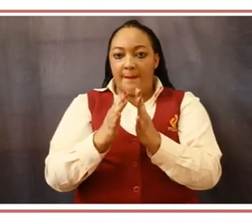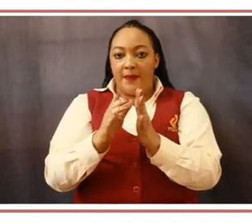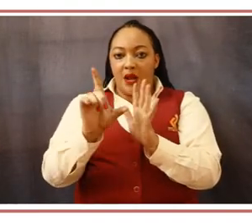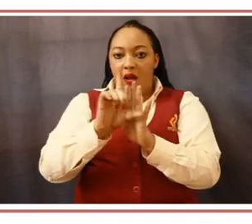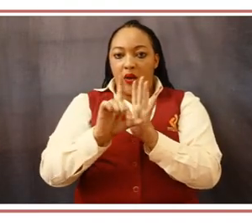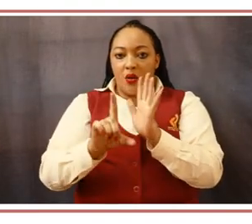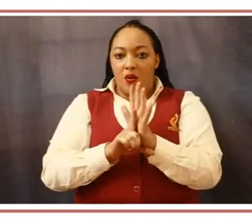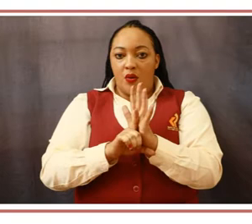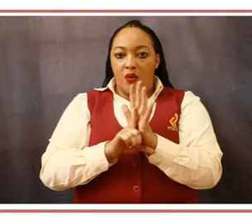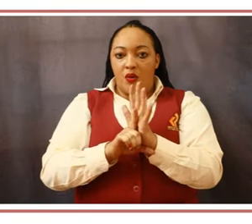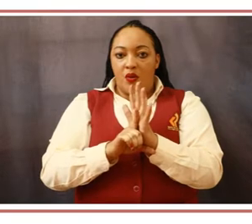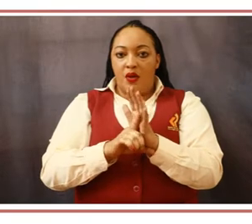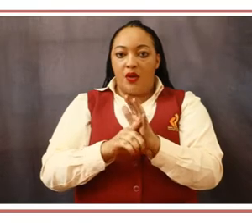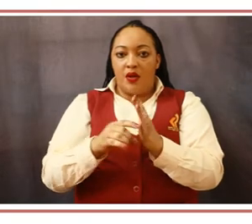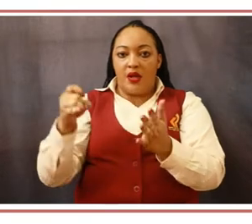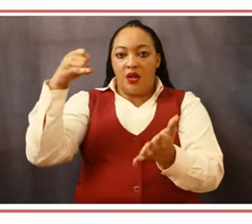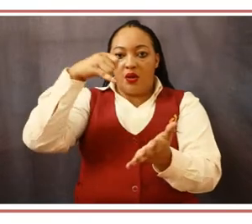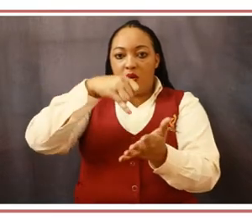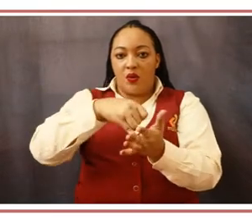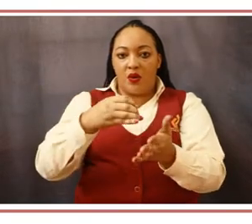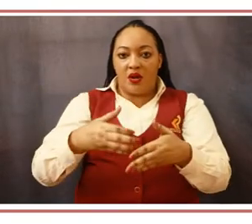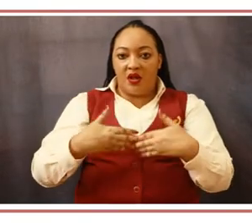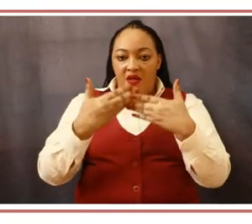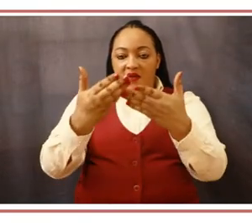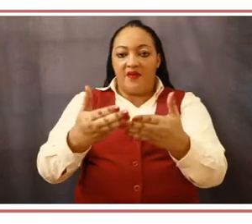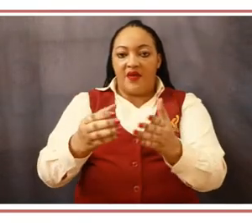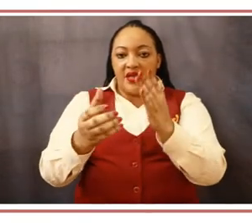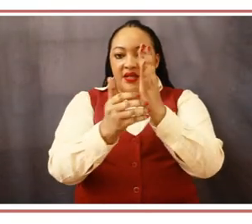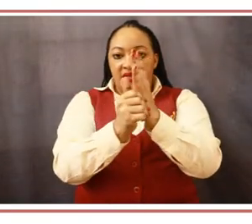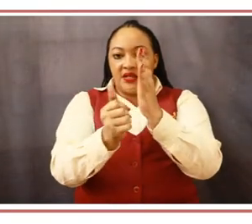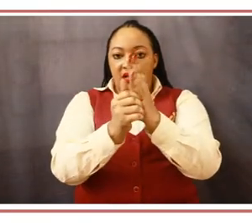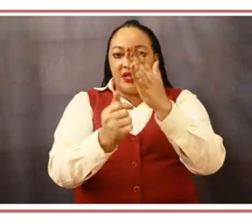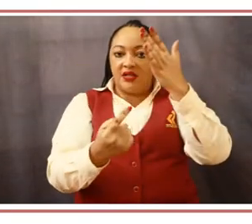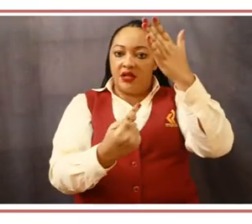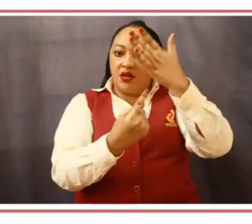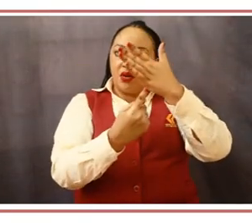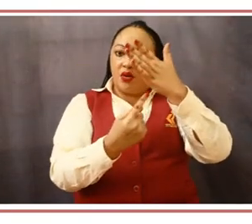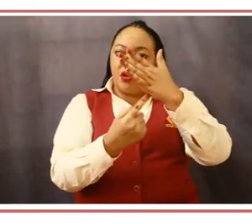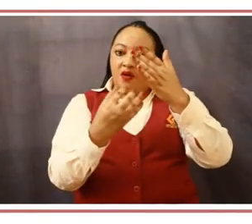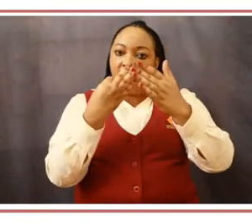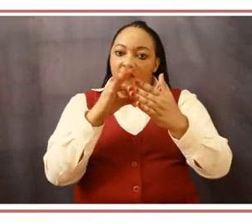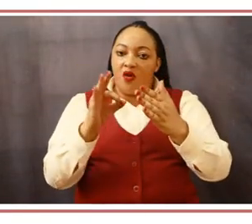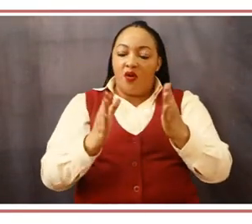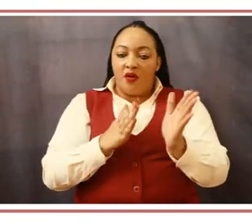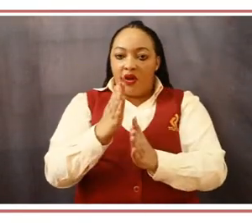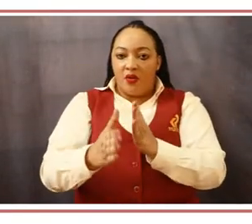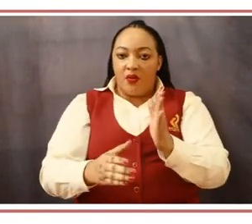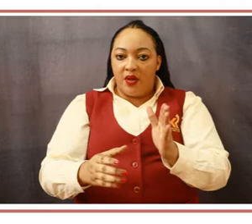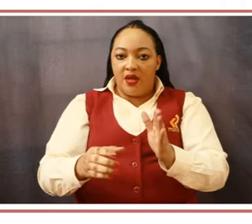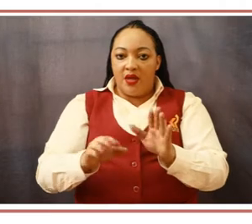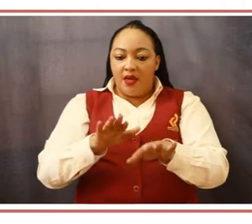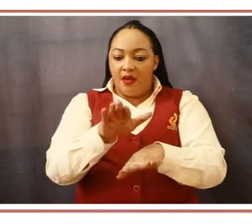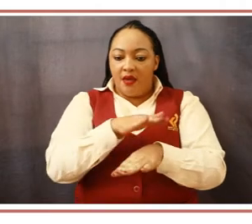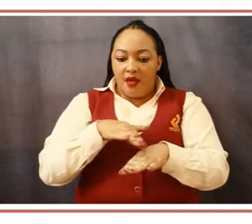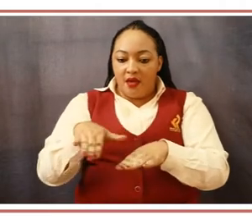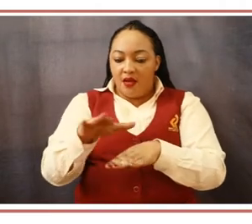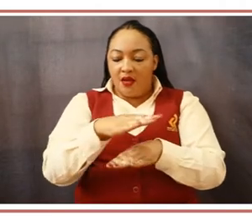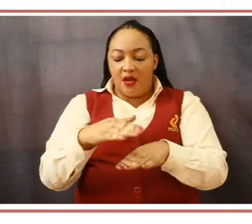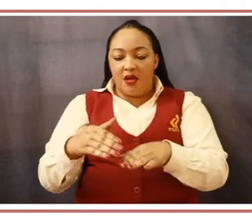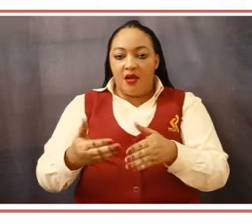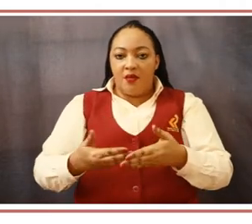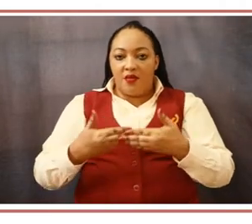government departments and agencies, research bodies and education providers, other agencies within the transport sector,